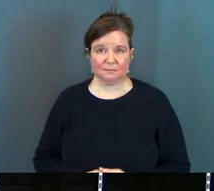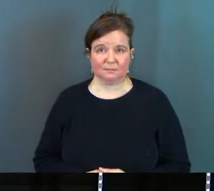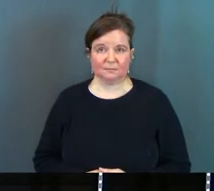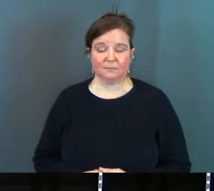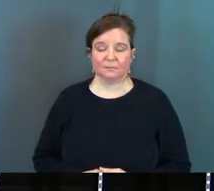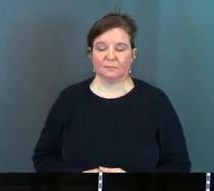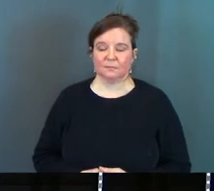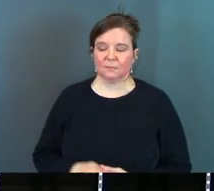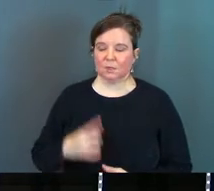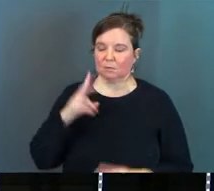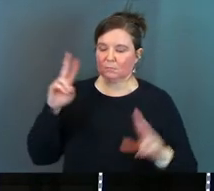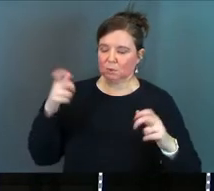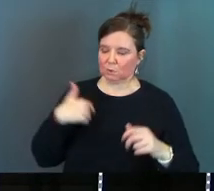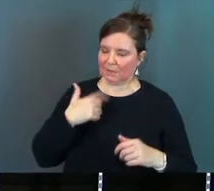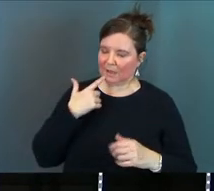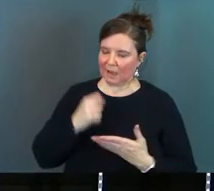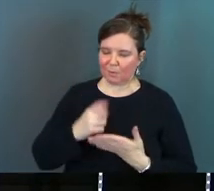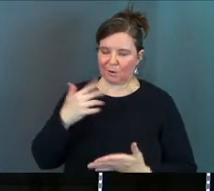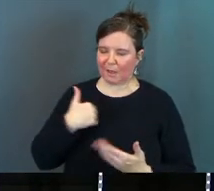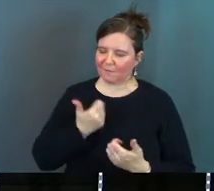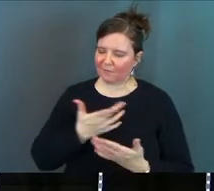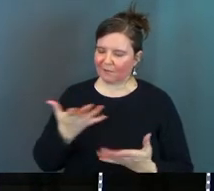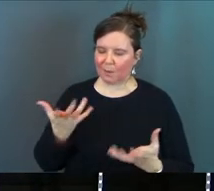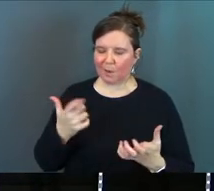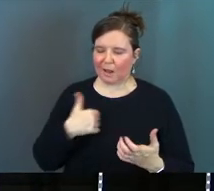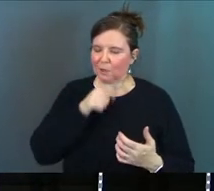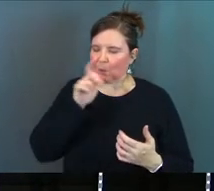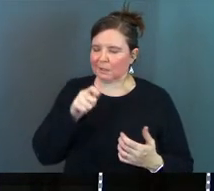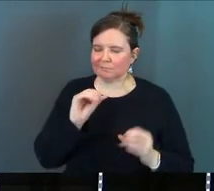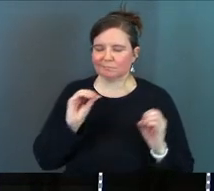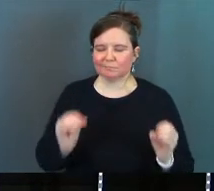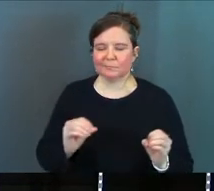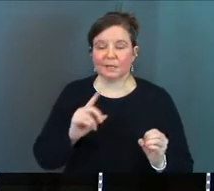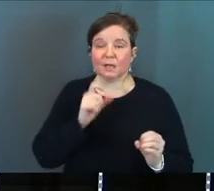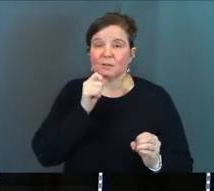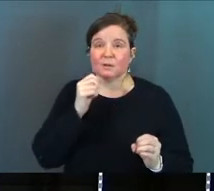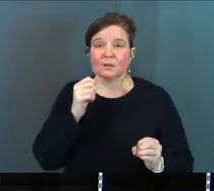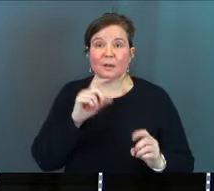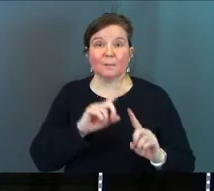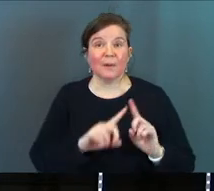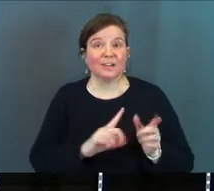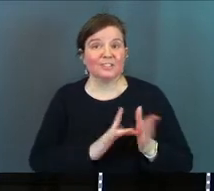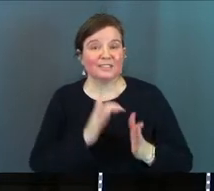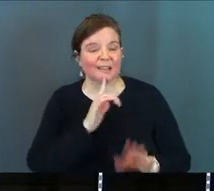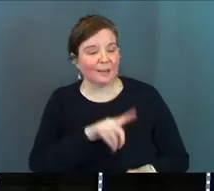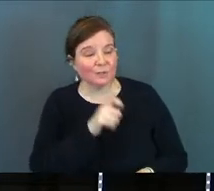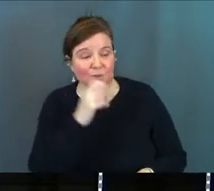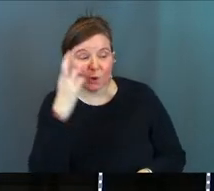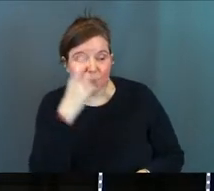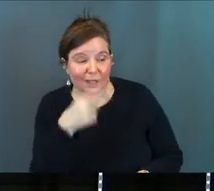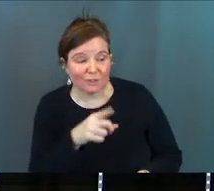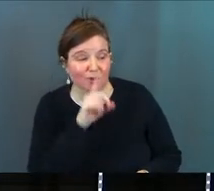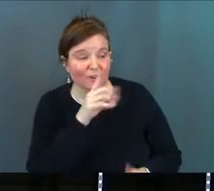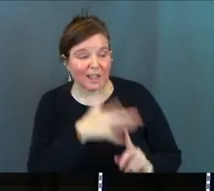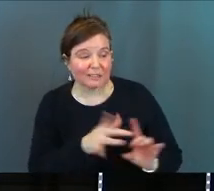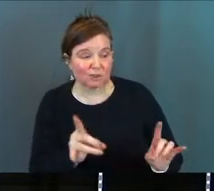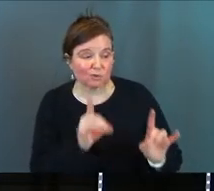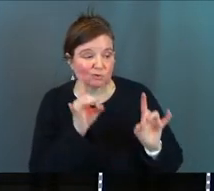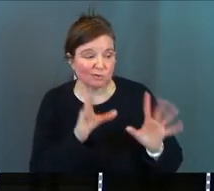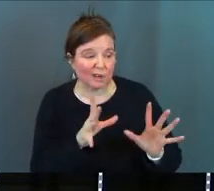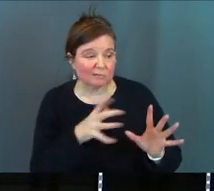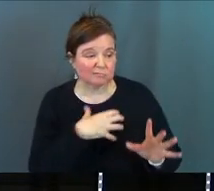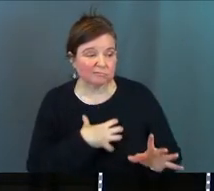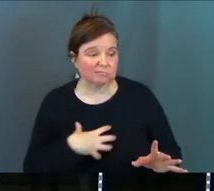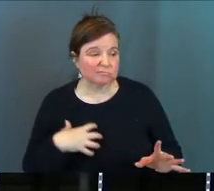you say I am rich I have everything I want I don't need a thing and you don't realize Jesus says that you are actually wretched and